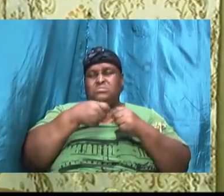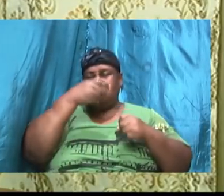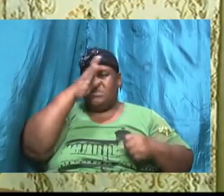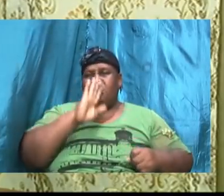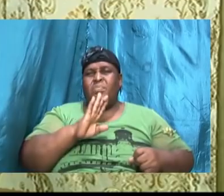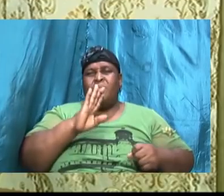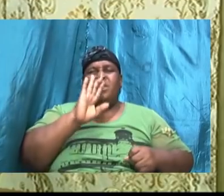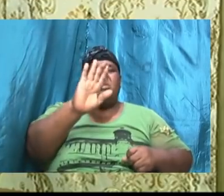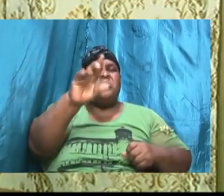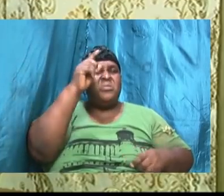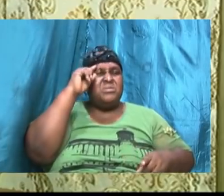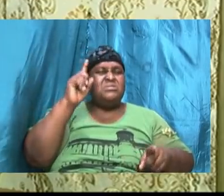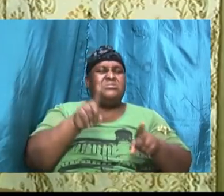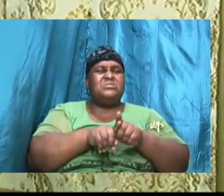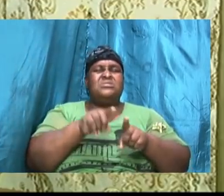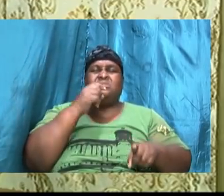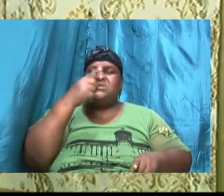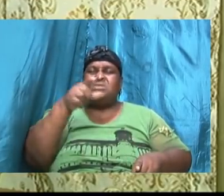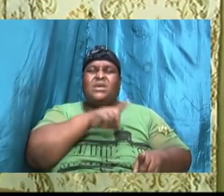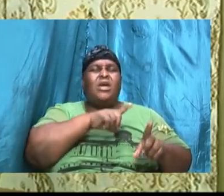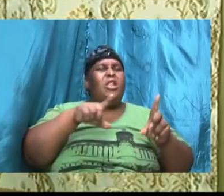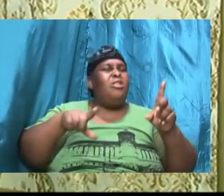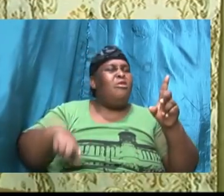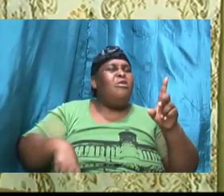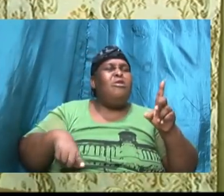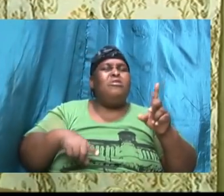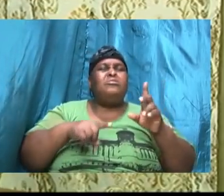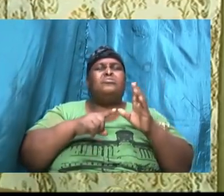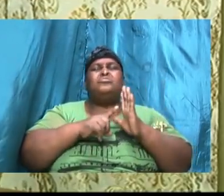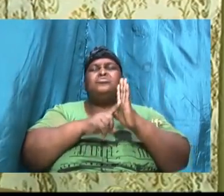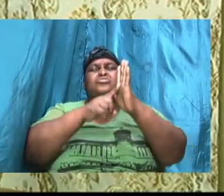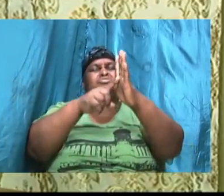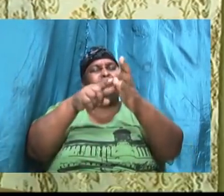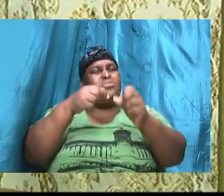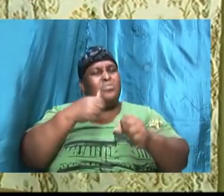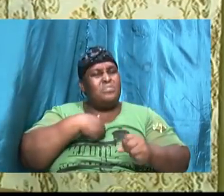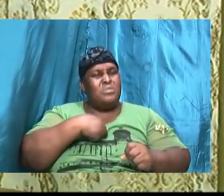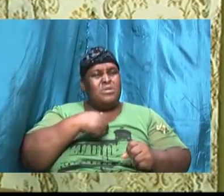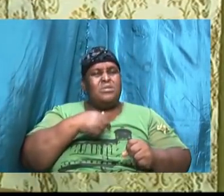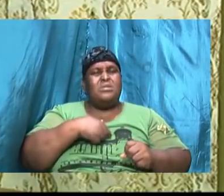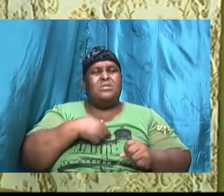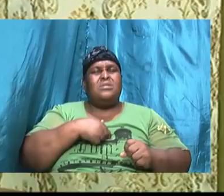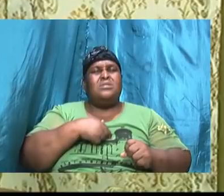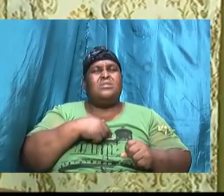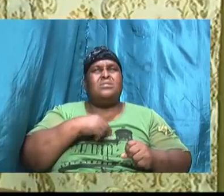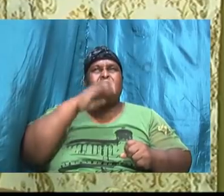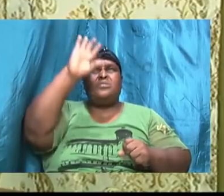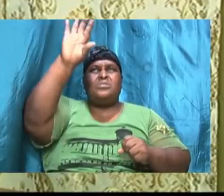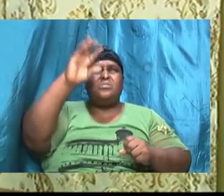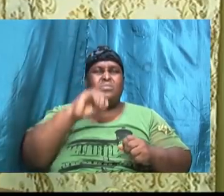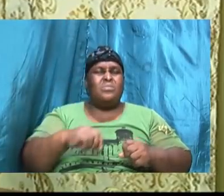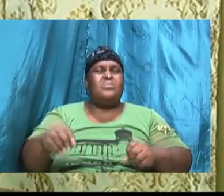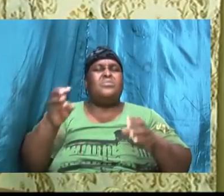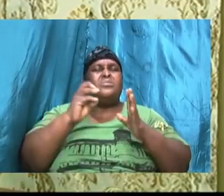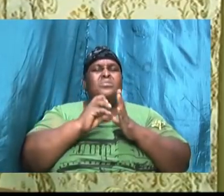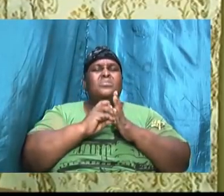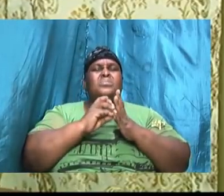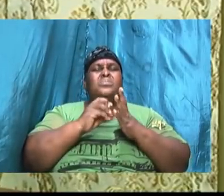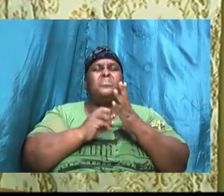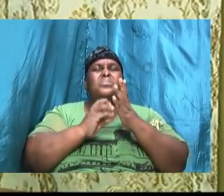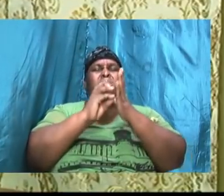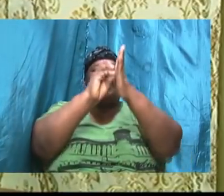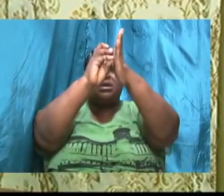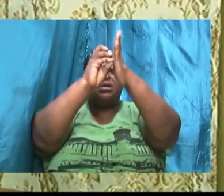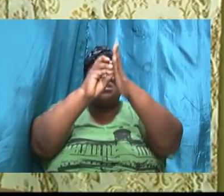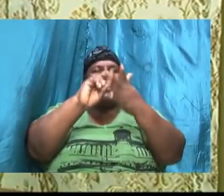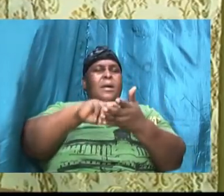to say Lord show me your will I want to do your will means much to God and it means much to